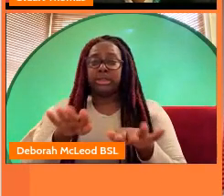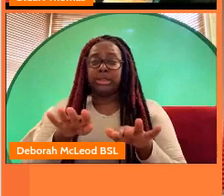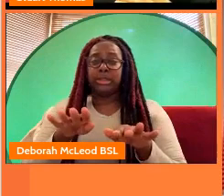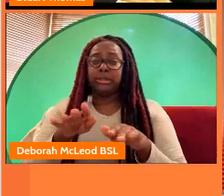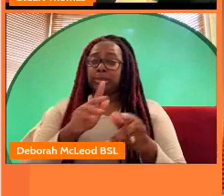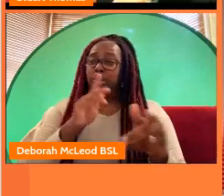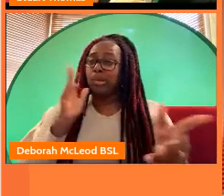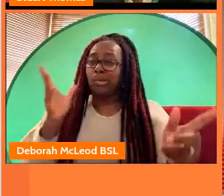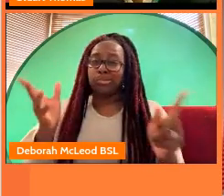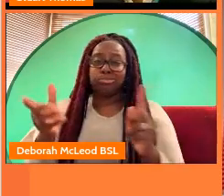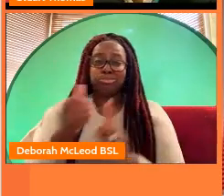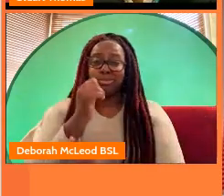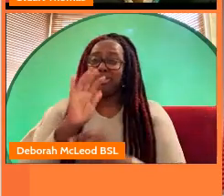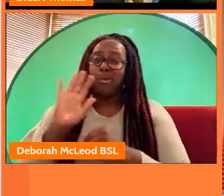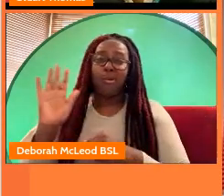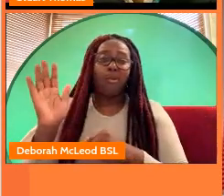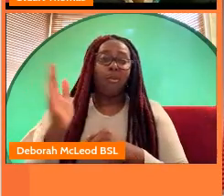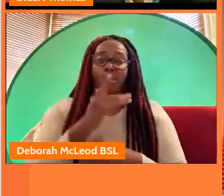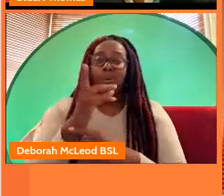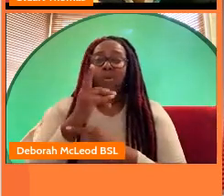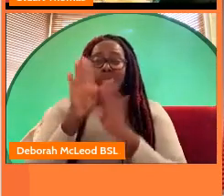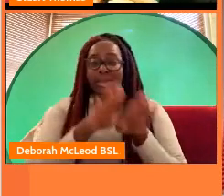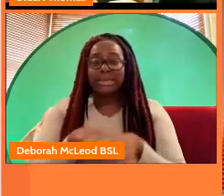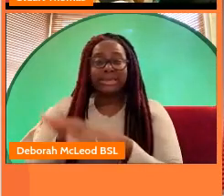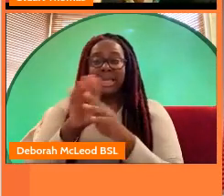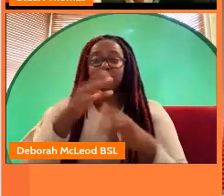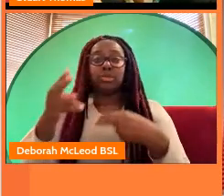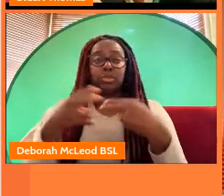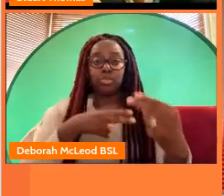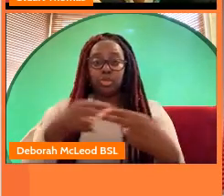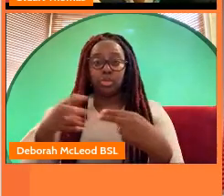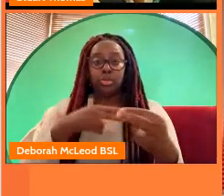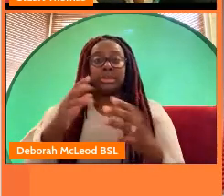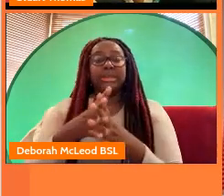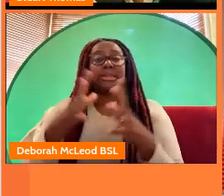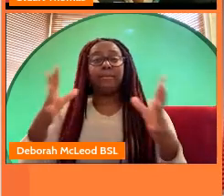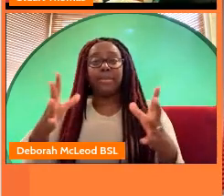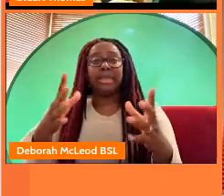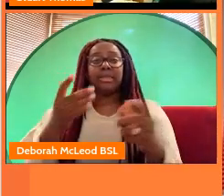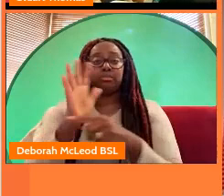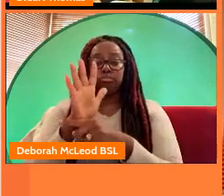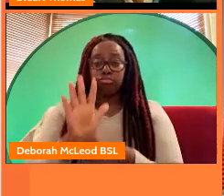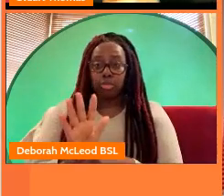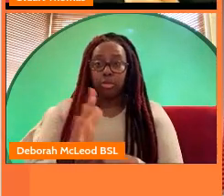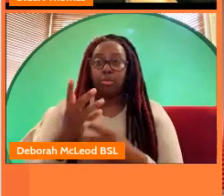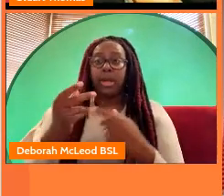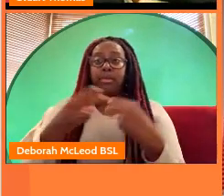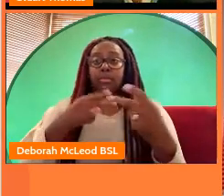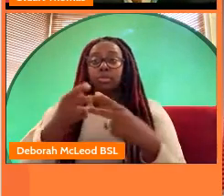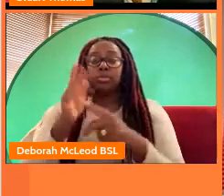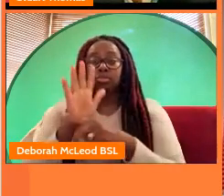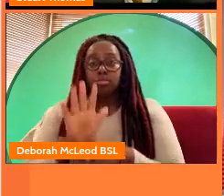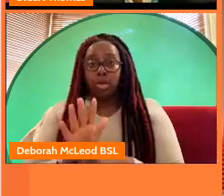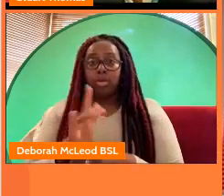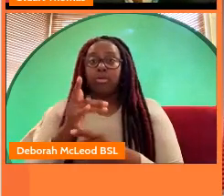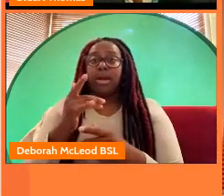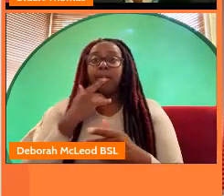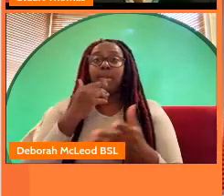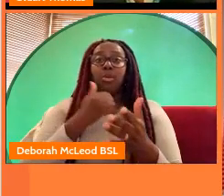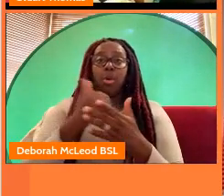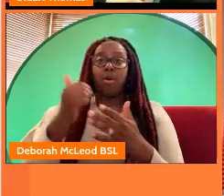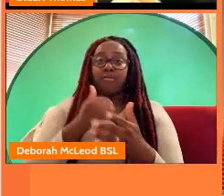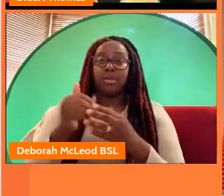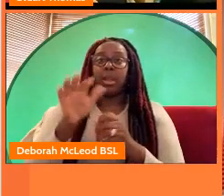national news programs the 6 30 regional news on bbc one is the biggest program uh biggest news program in britain and often across many